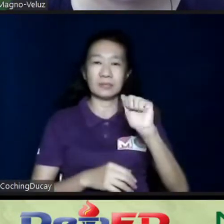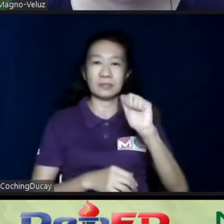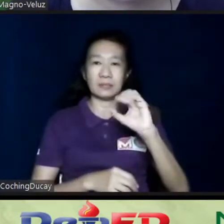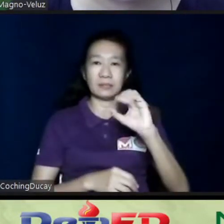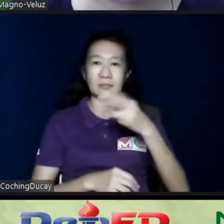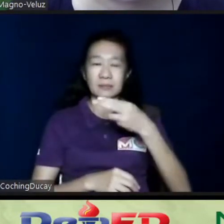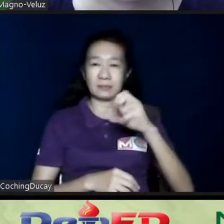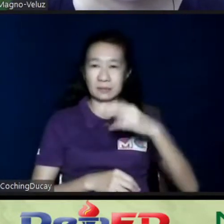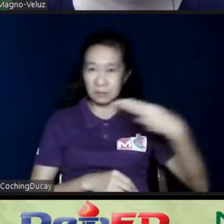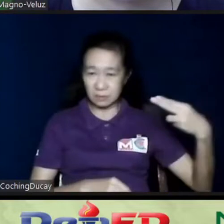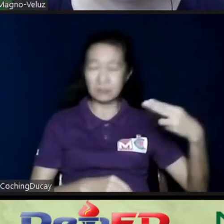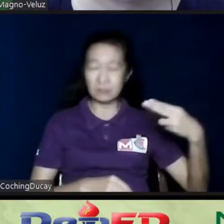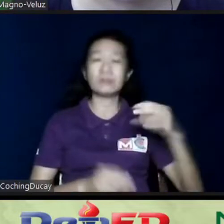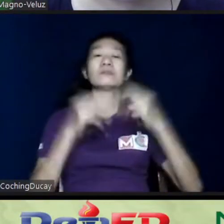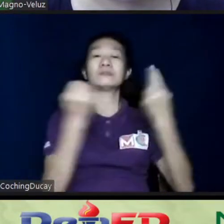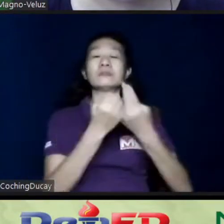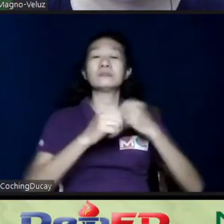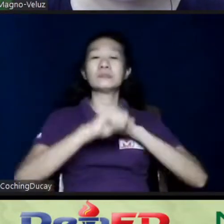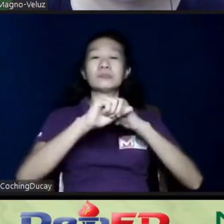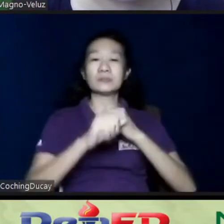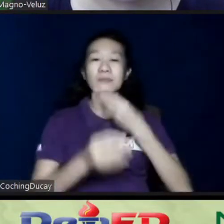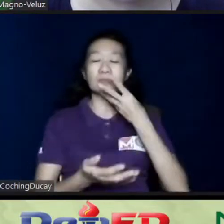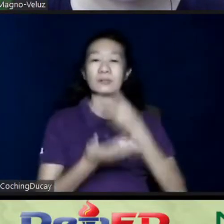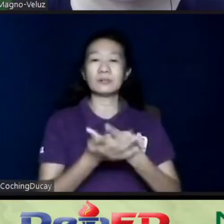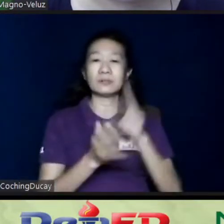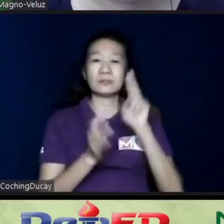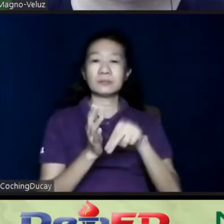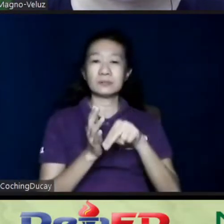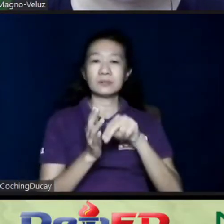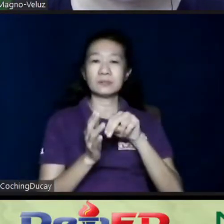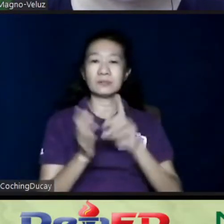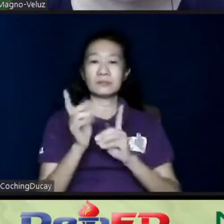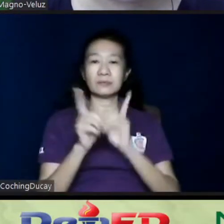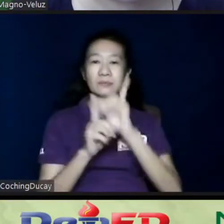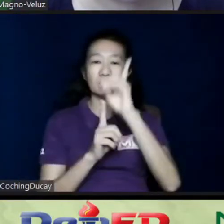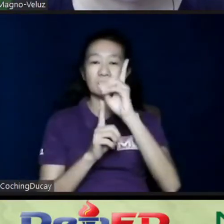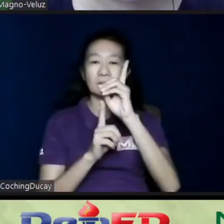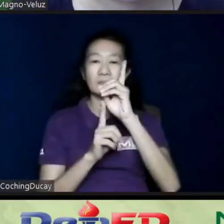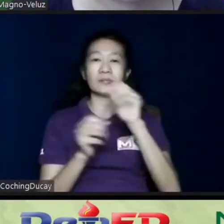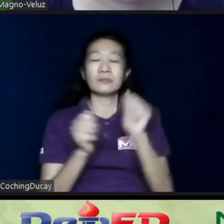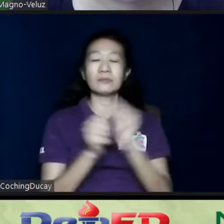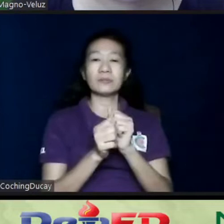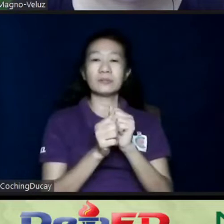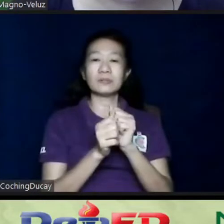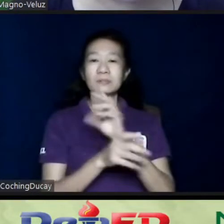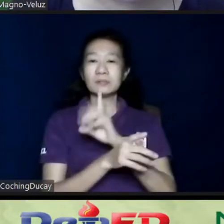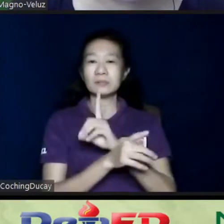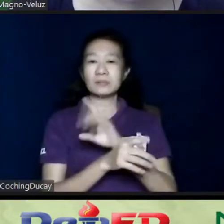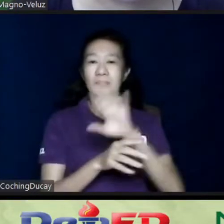organizations that promote the wellness, development, and inclusion of youths with disabilities in the Philippines.